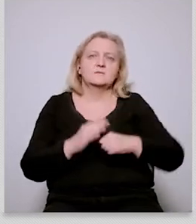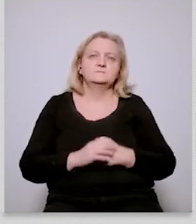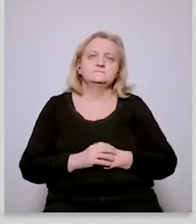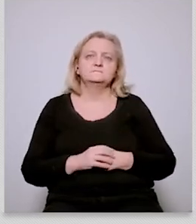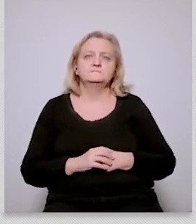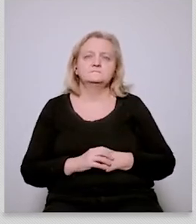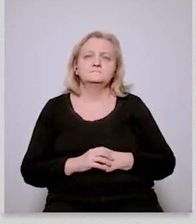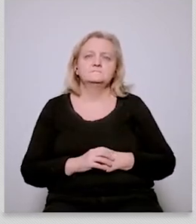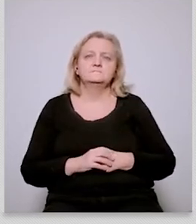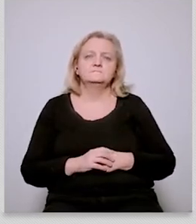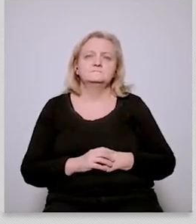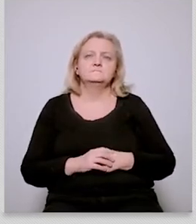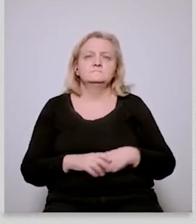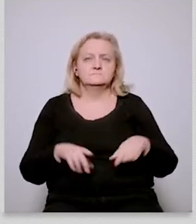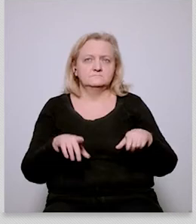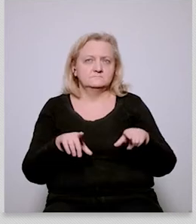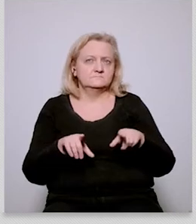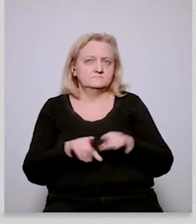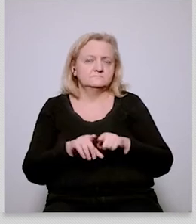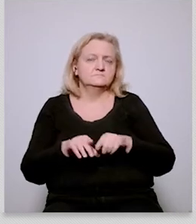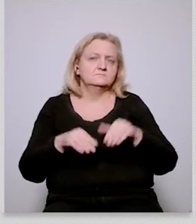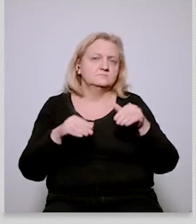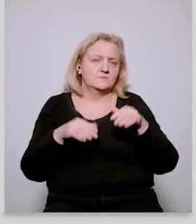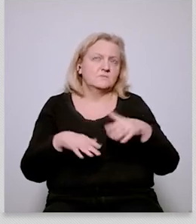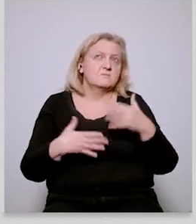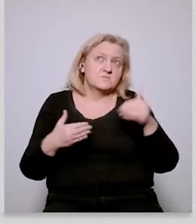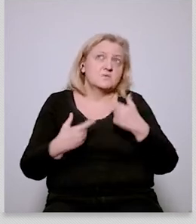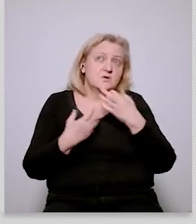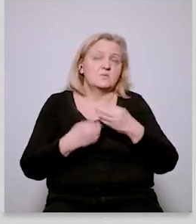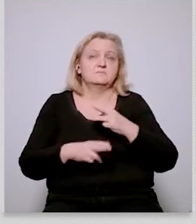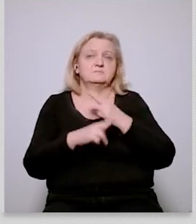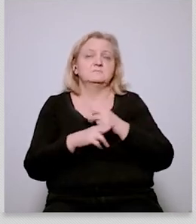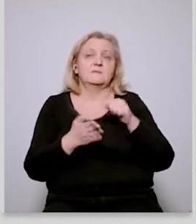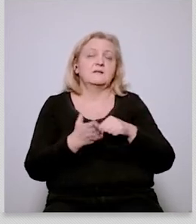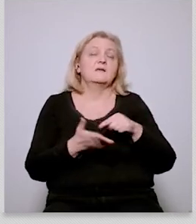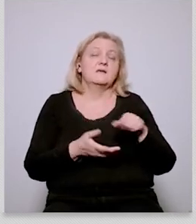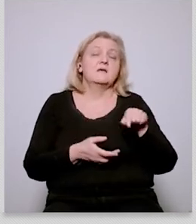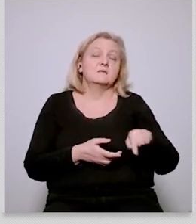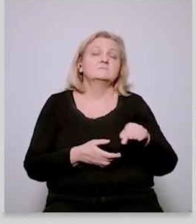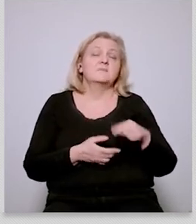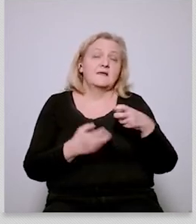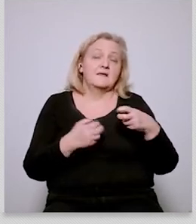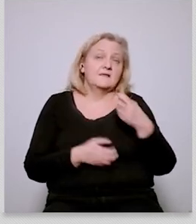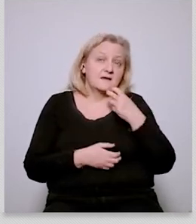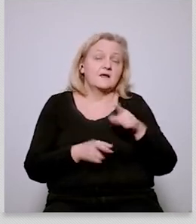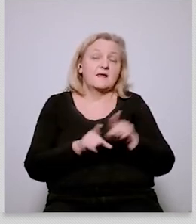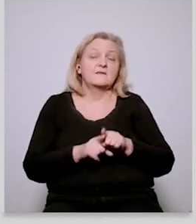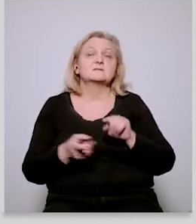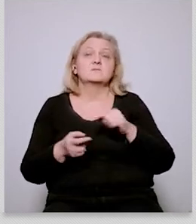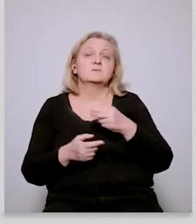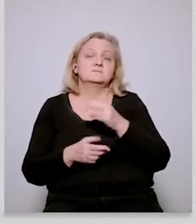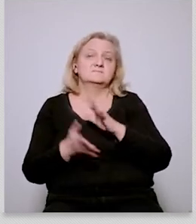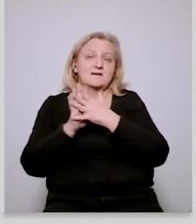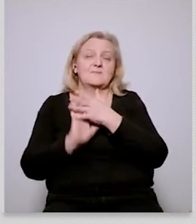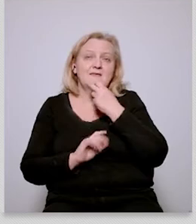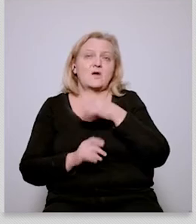been very prominent in in the question of the energy transition and of course then in the question of of the sovereign right to its